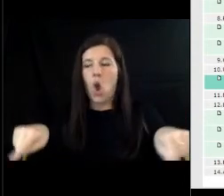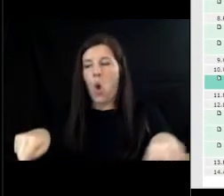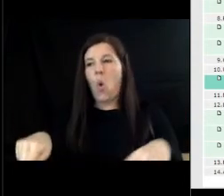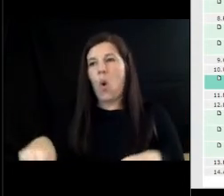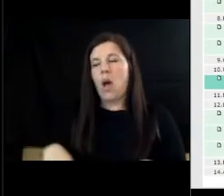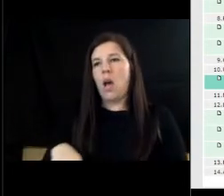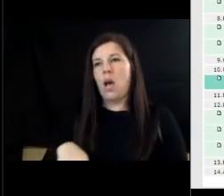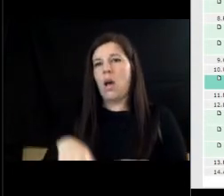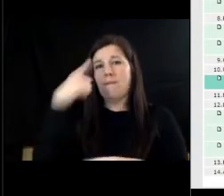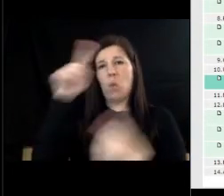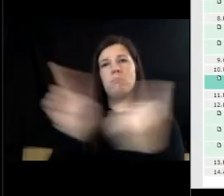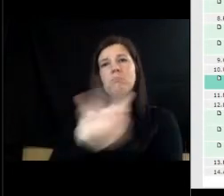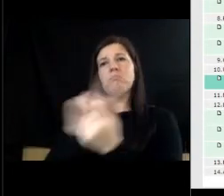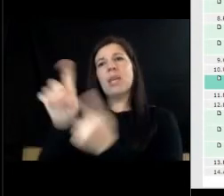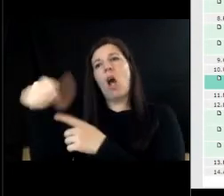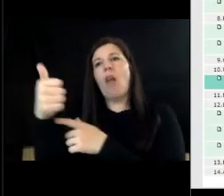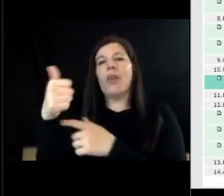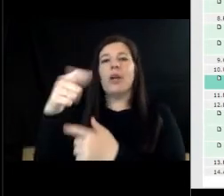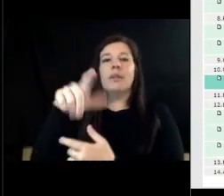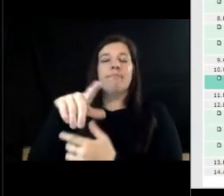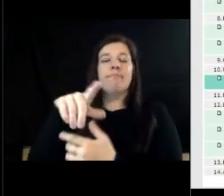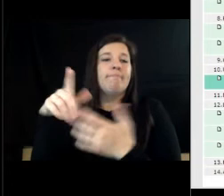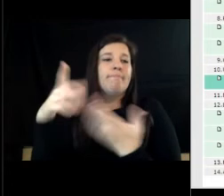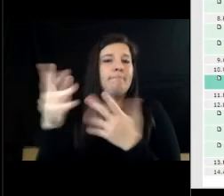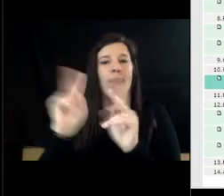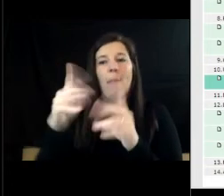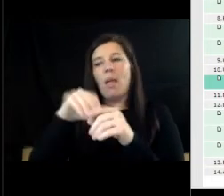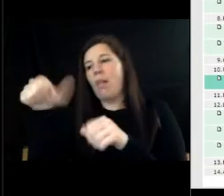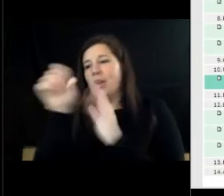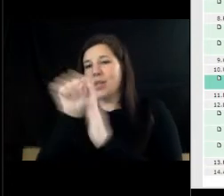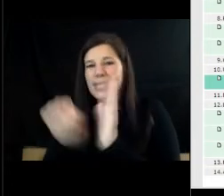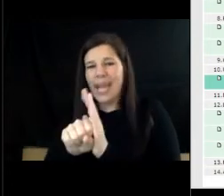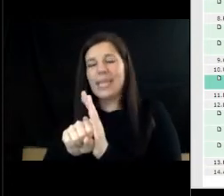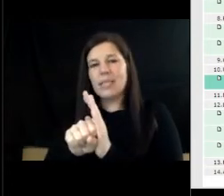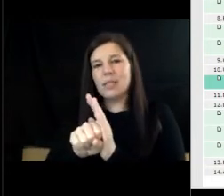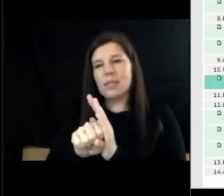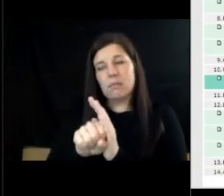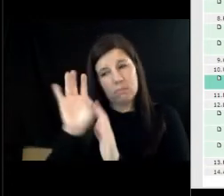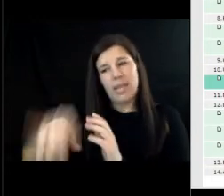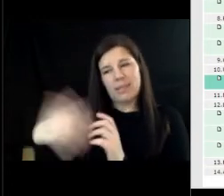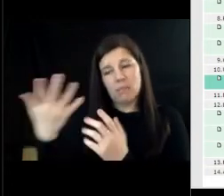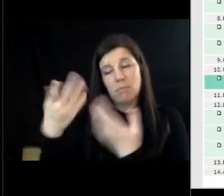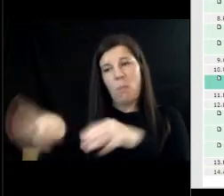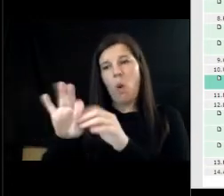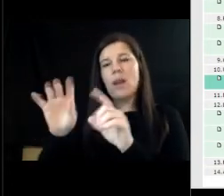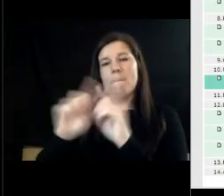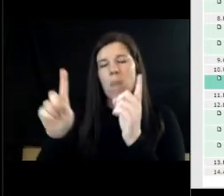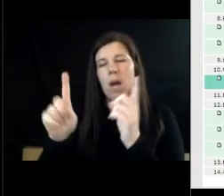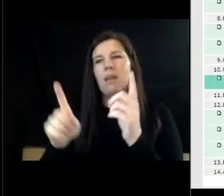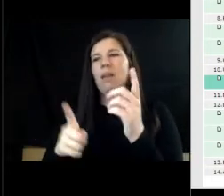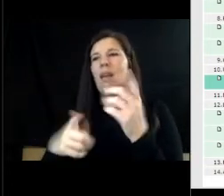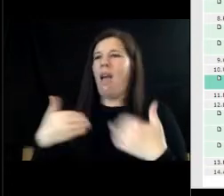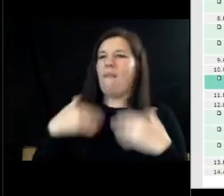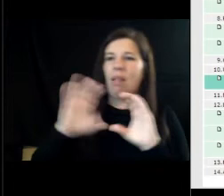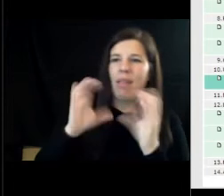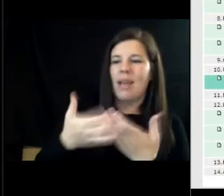elected officials in other cities and other states to see what they're doing but that's the most important part uh we're going through classes and workshops and